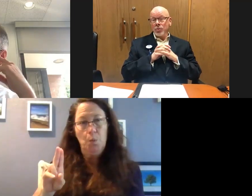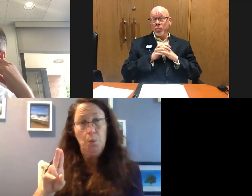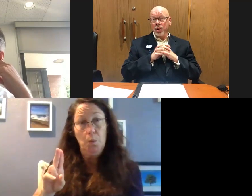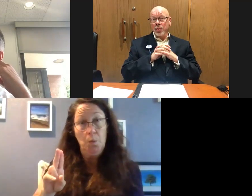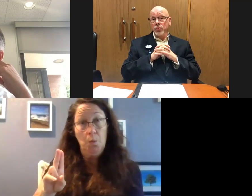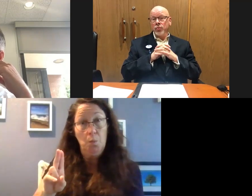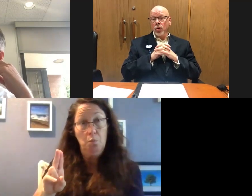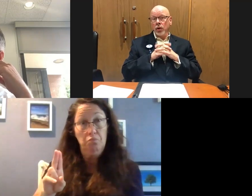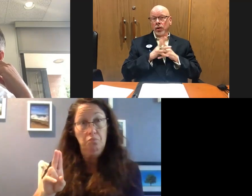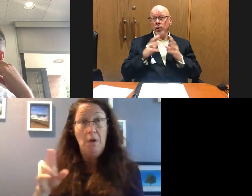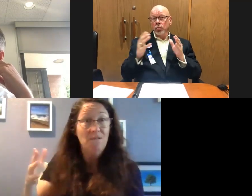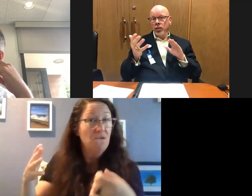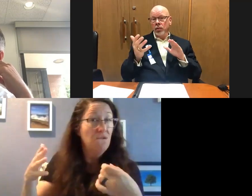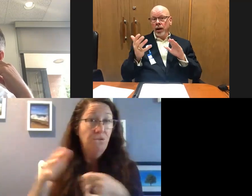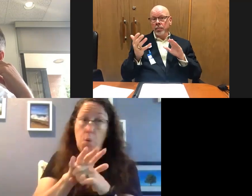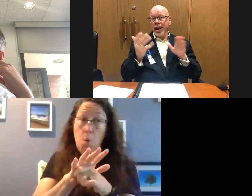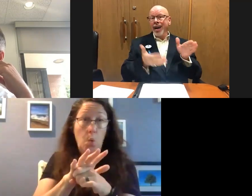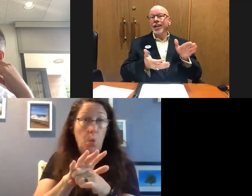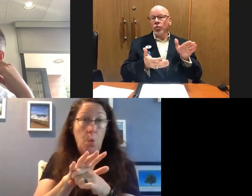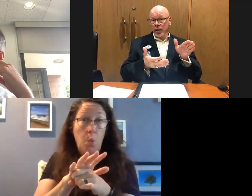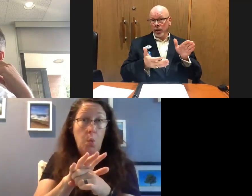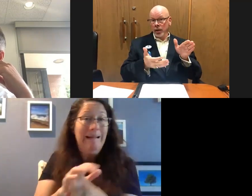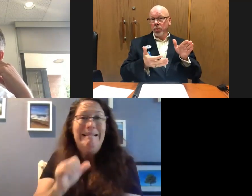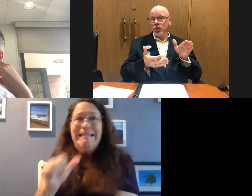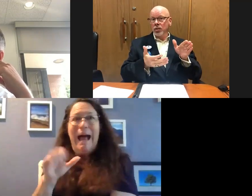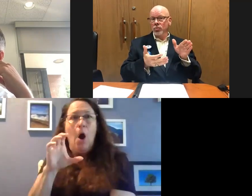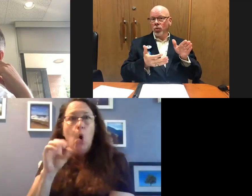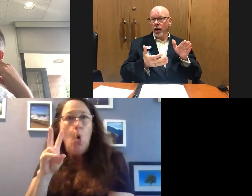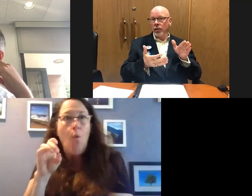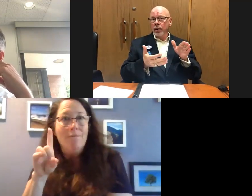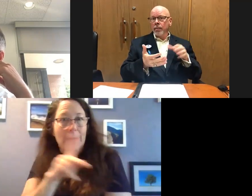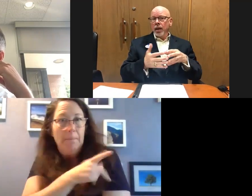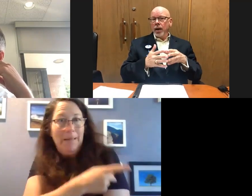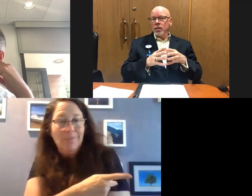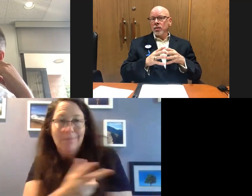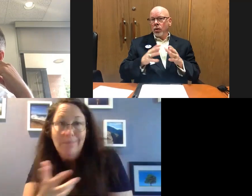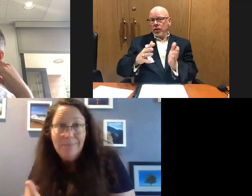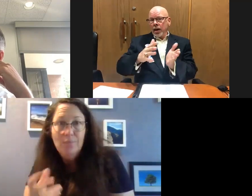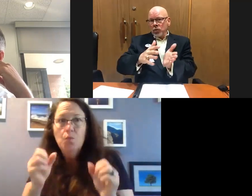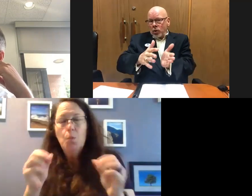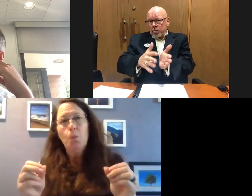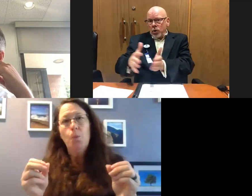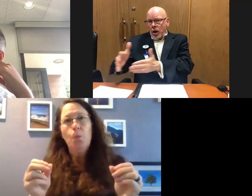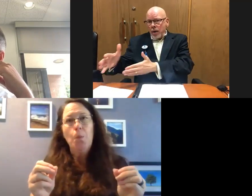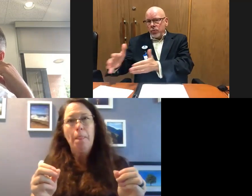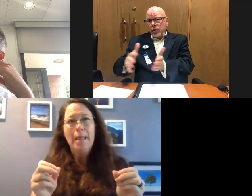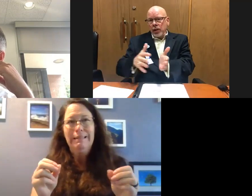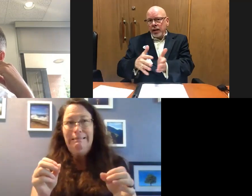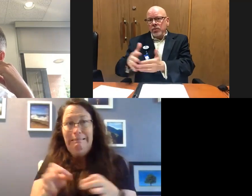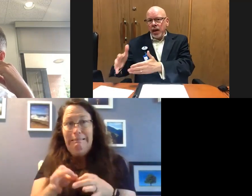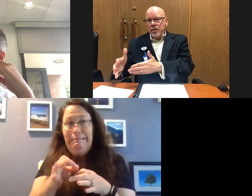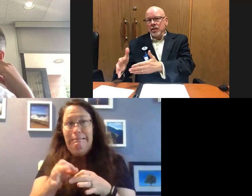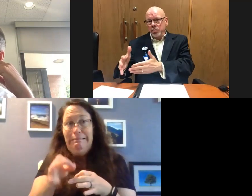ICUs are pretty much full with non COVID patients as well. And so as we sort of put off